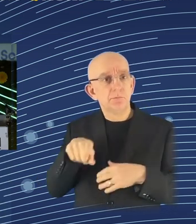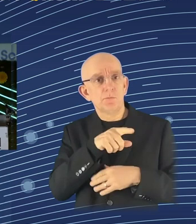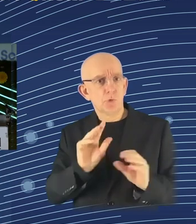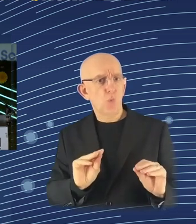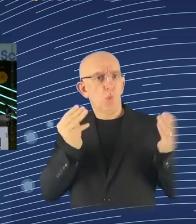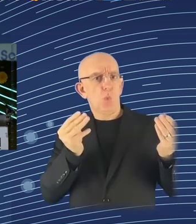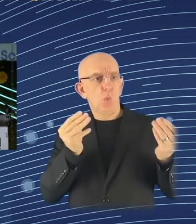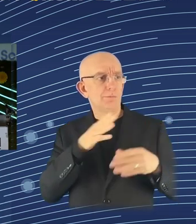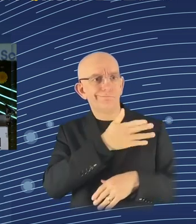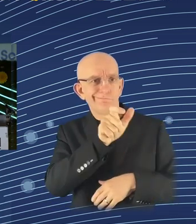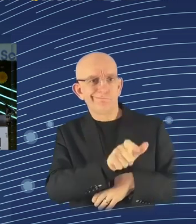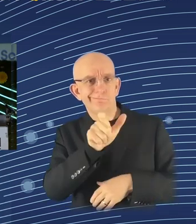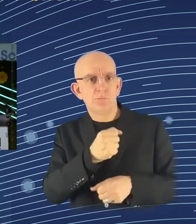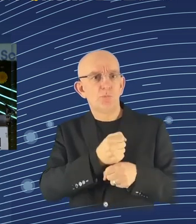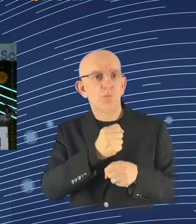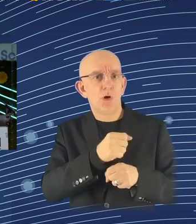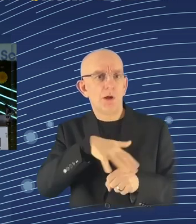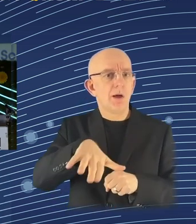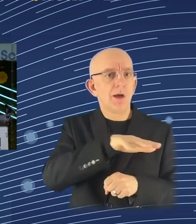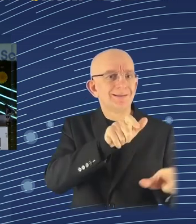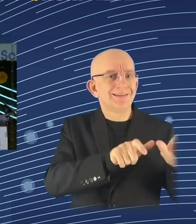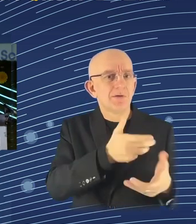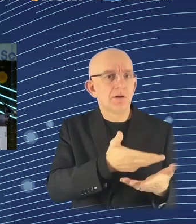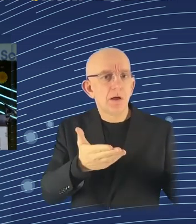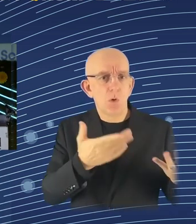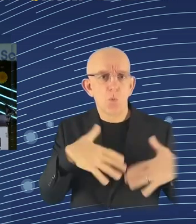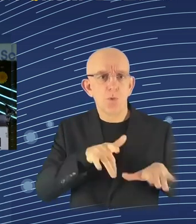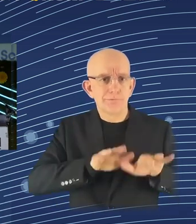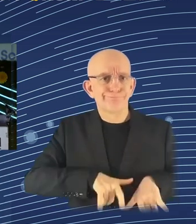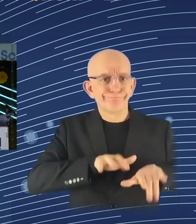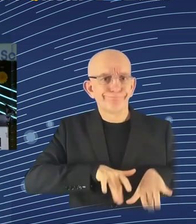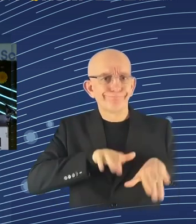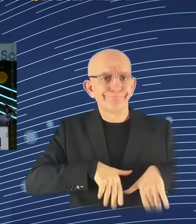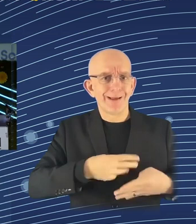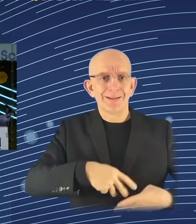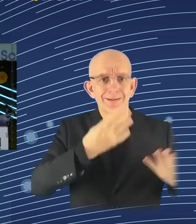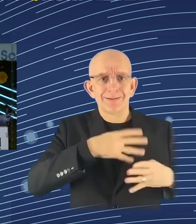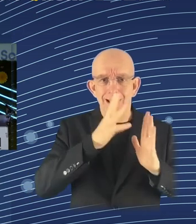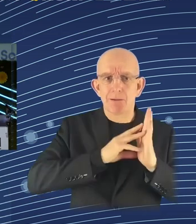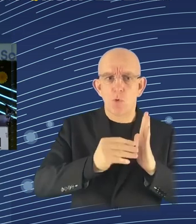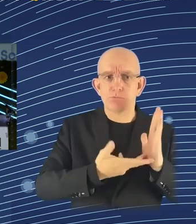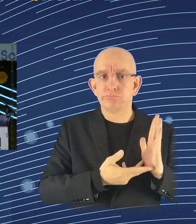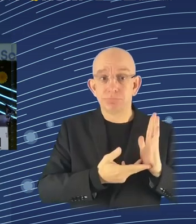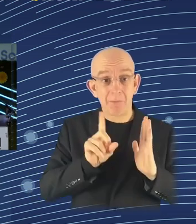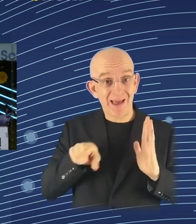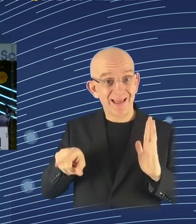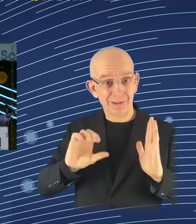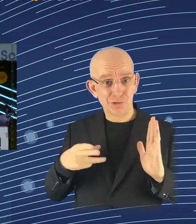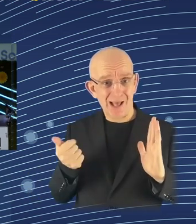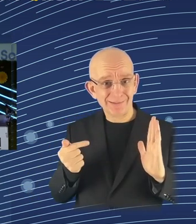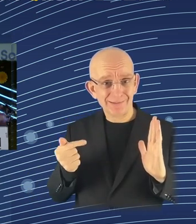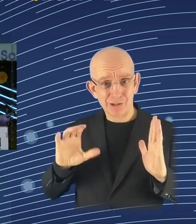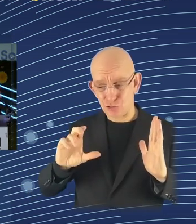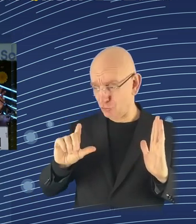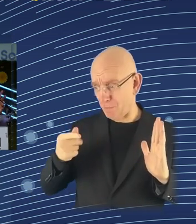And we have to think how to deal with that. Of course, they're still making mistakes. I was rather amused to hear that the Oxford Dictionary,